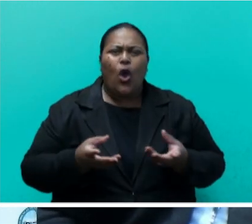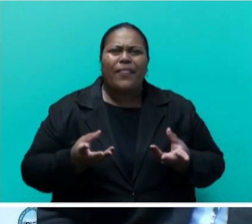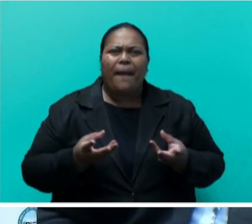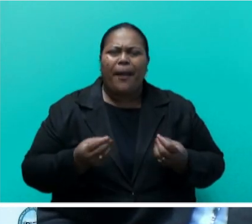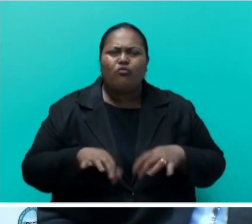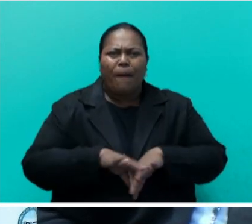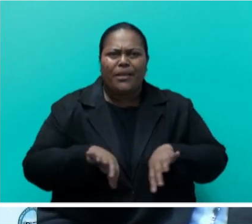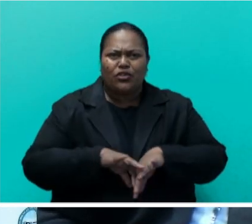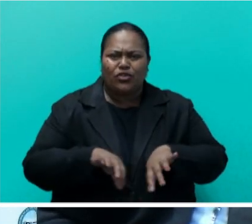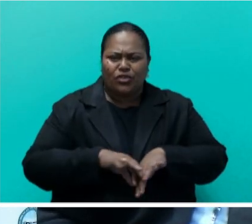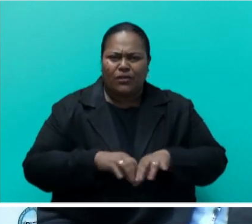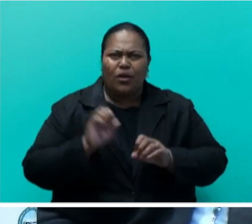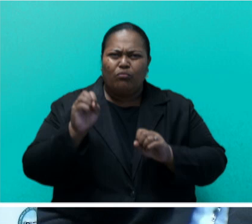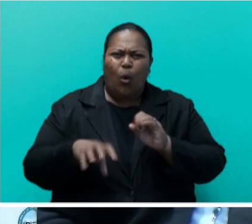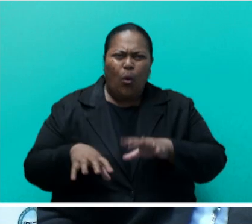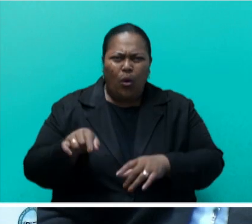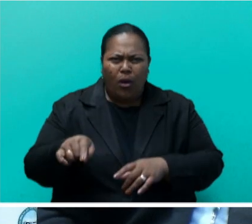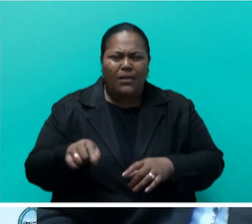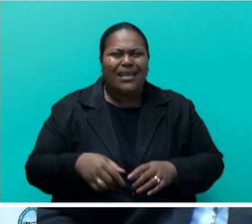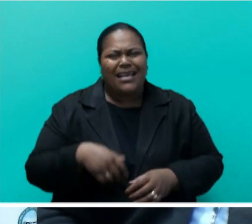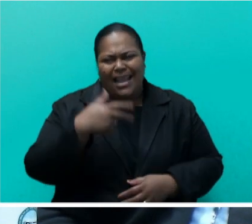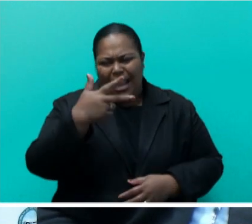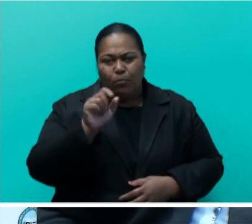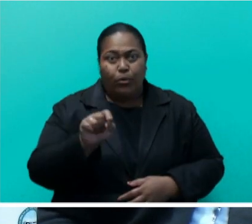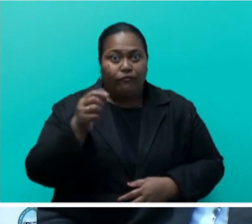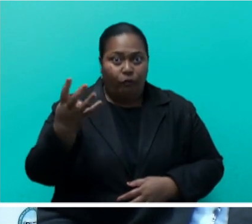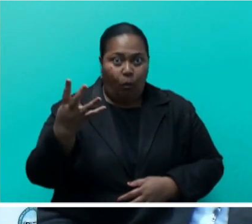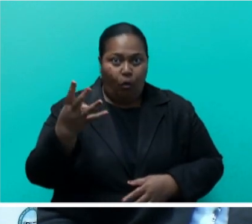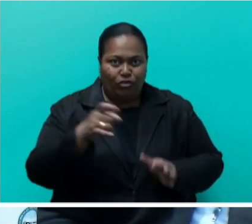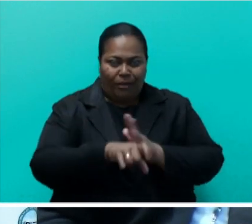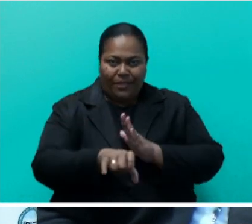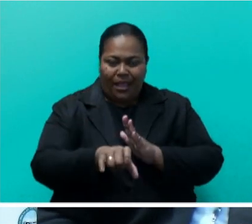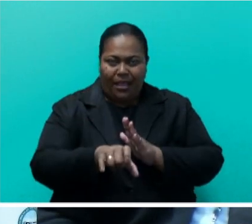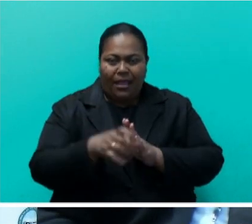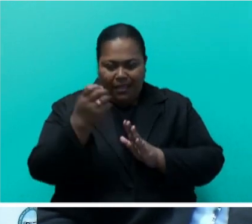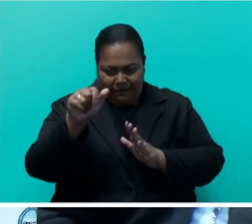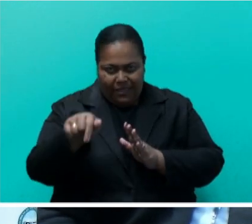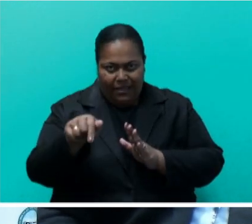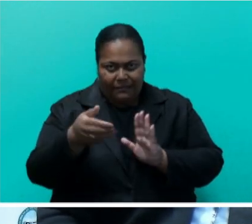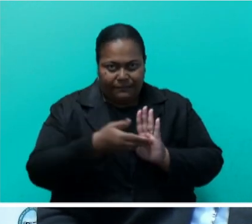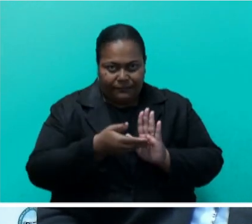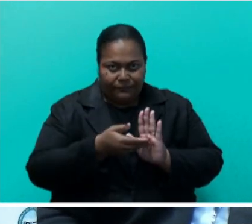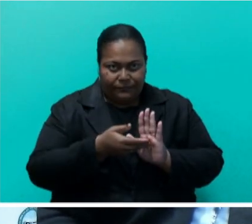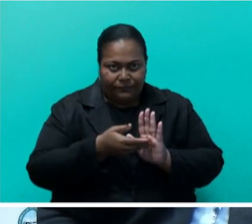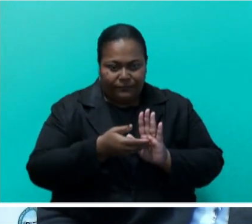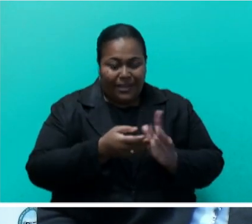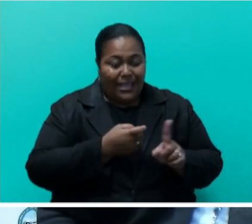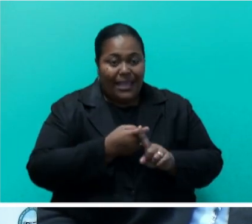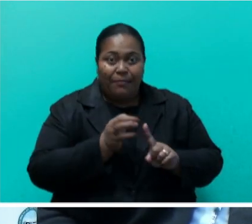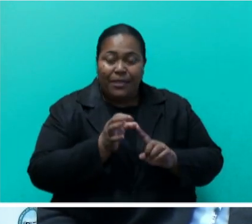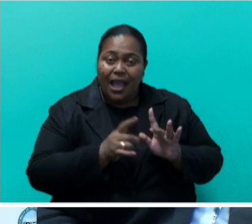in Subchapter 8.4. And one of the KPIs